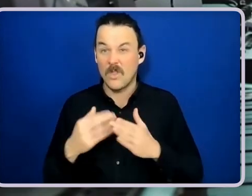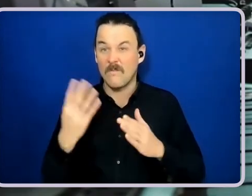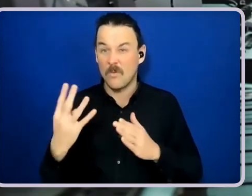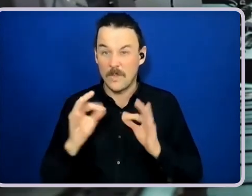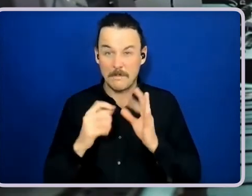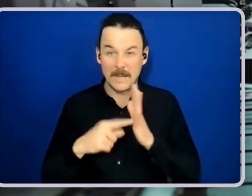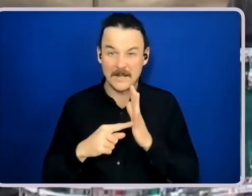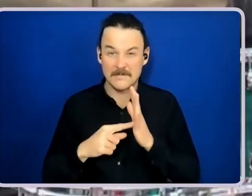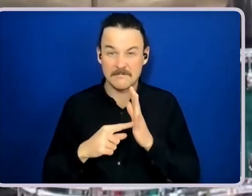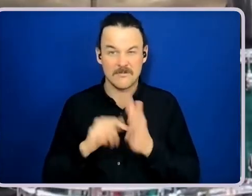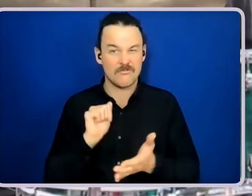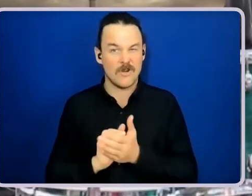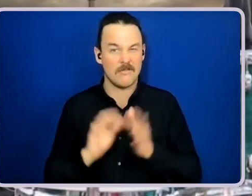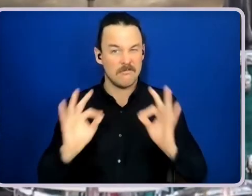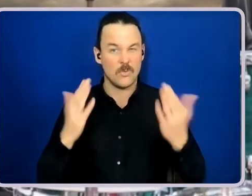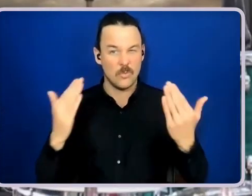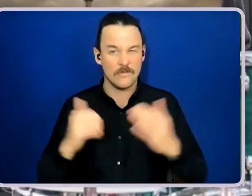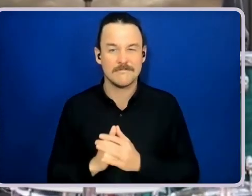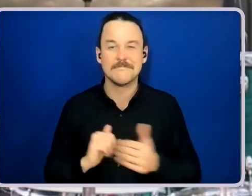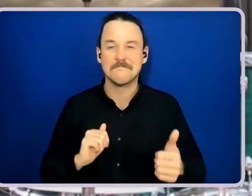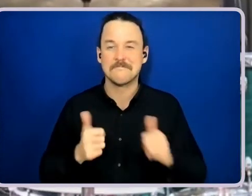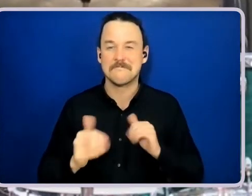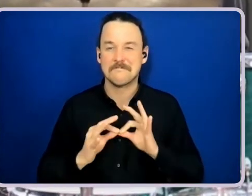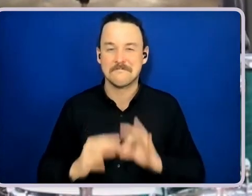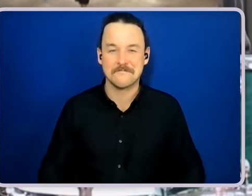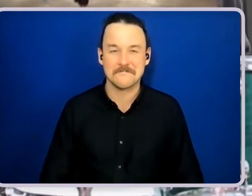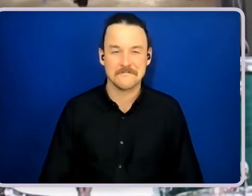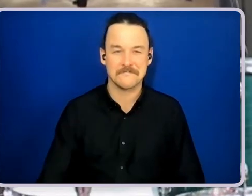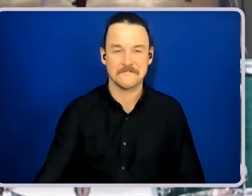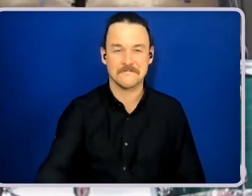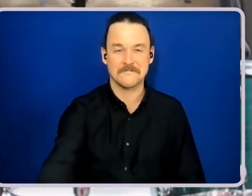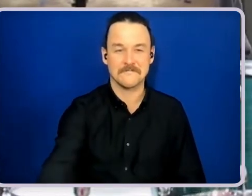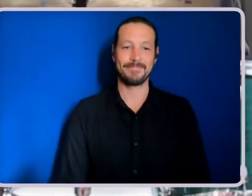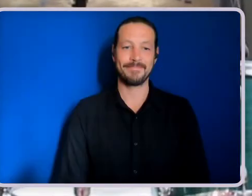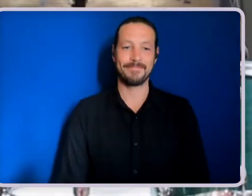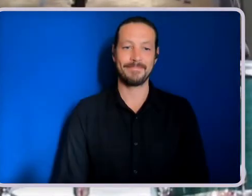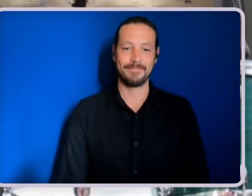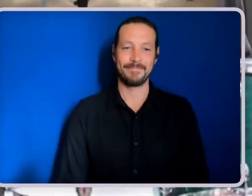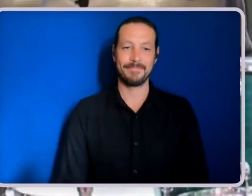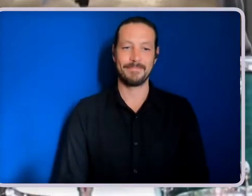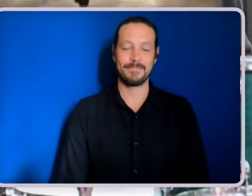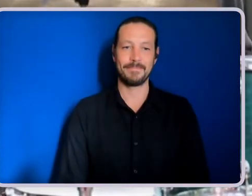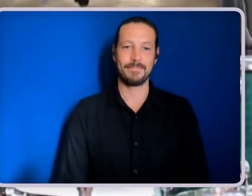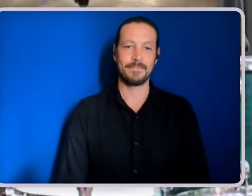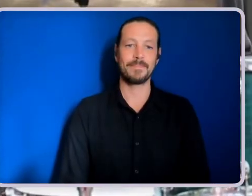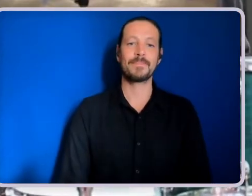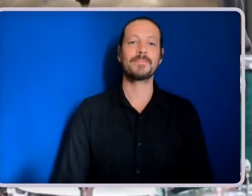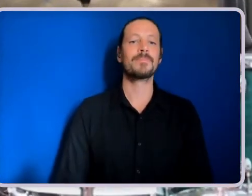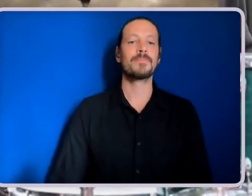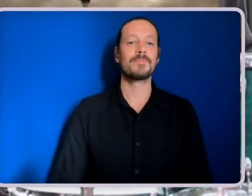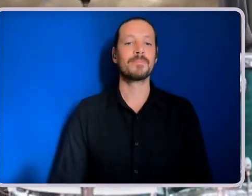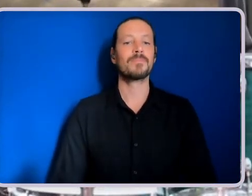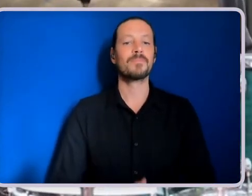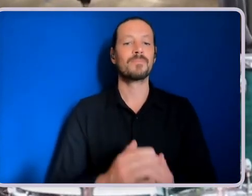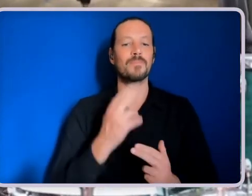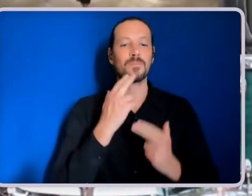Exactly. Cool. All I was alone, this bird had blown, so a little